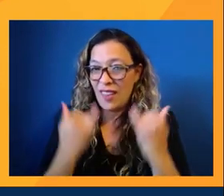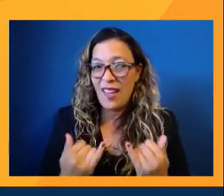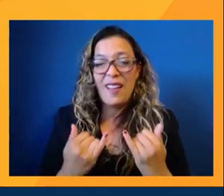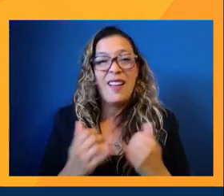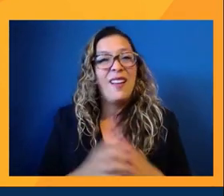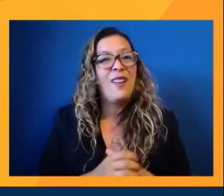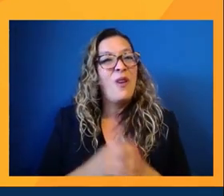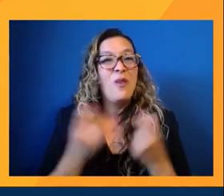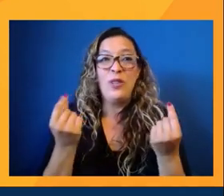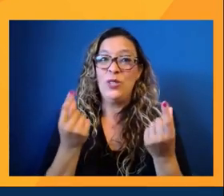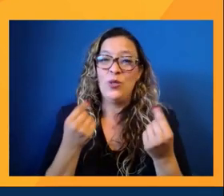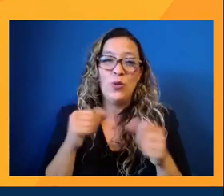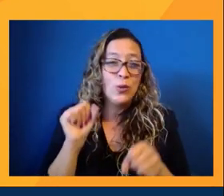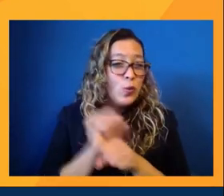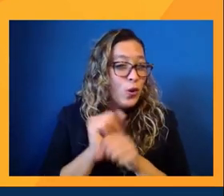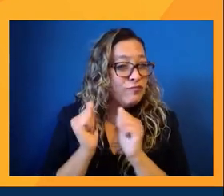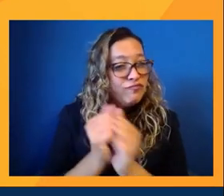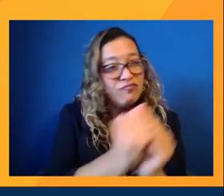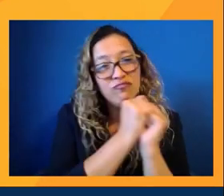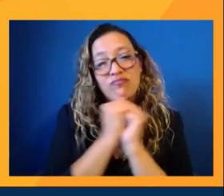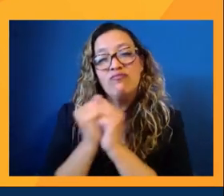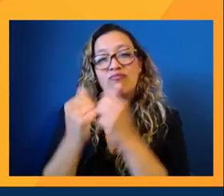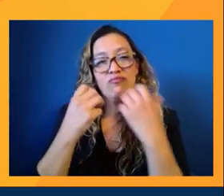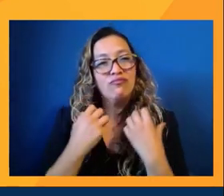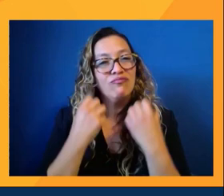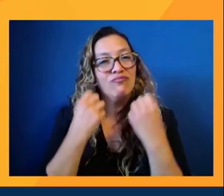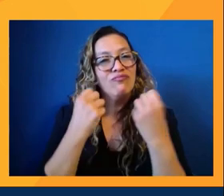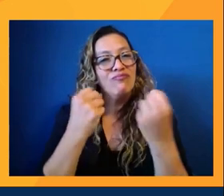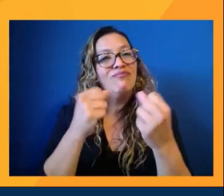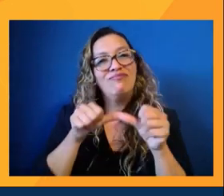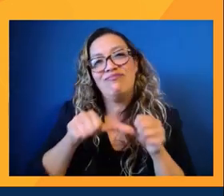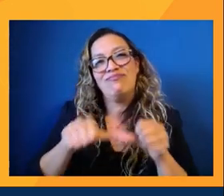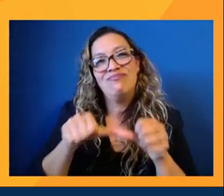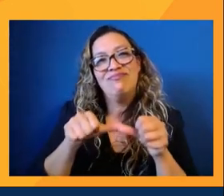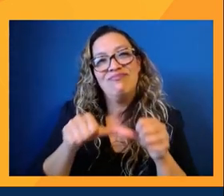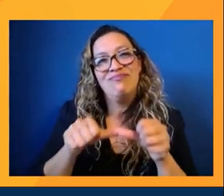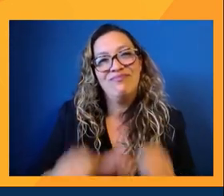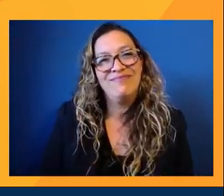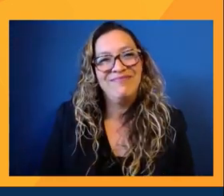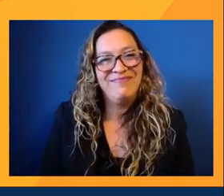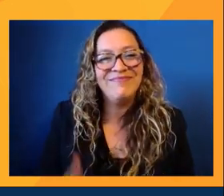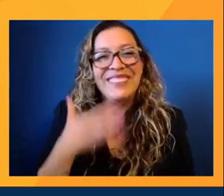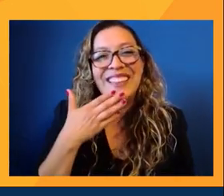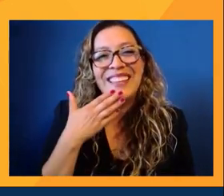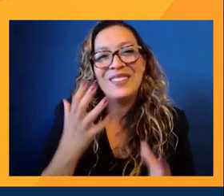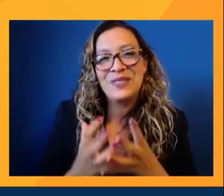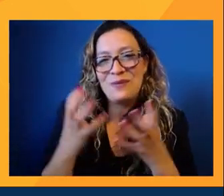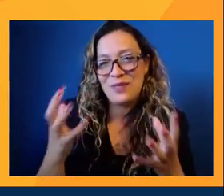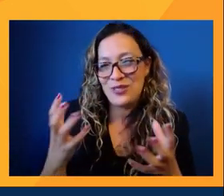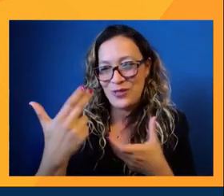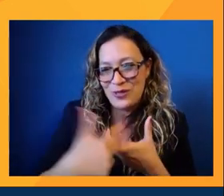all we need to do is work together boldly and aggressively now. Thank you guys so much for joining.